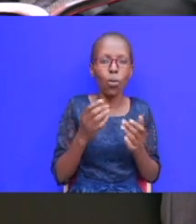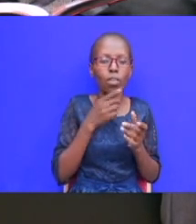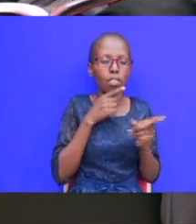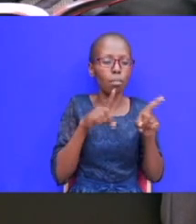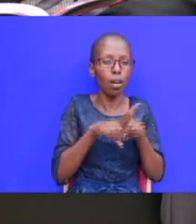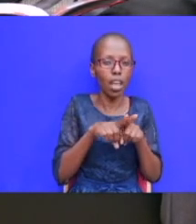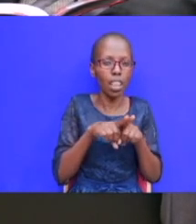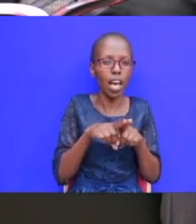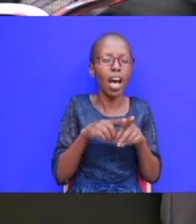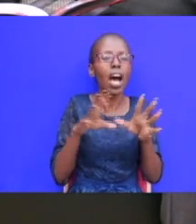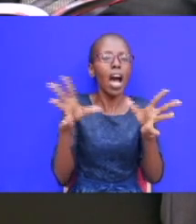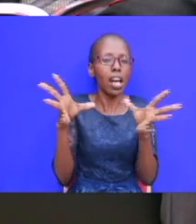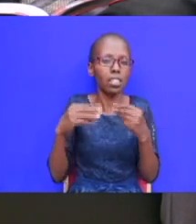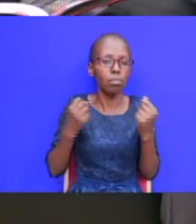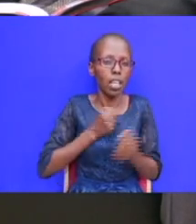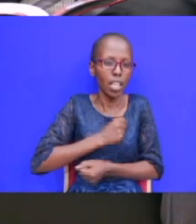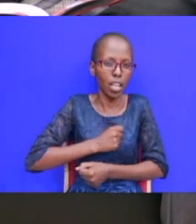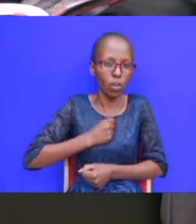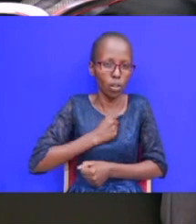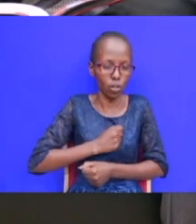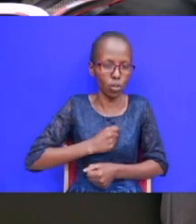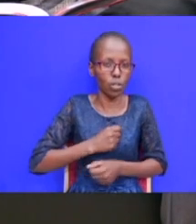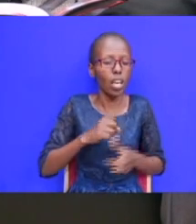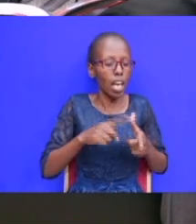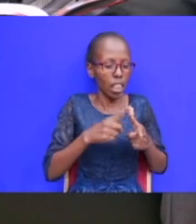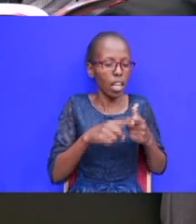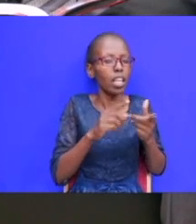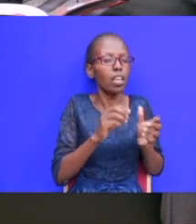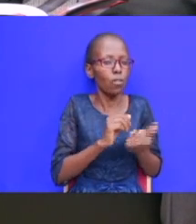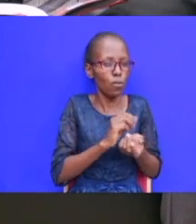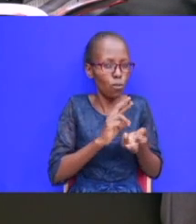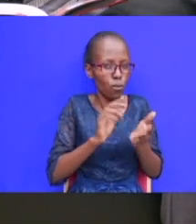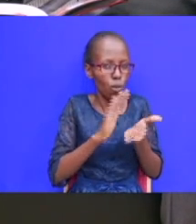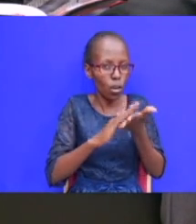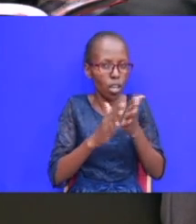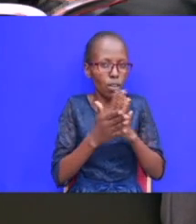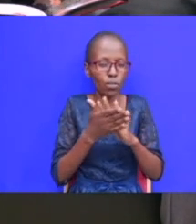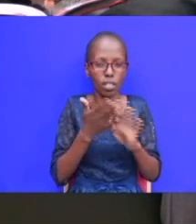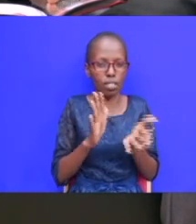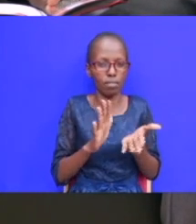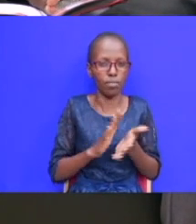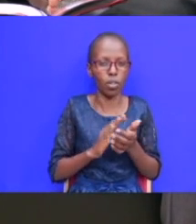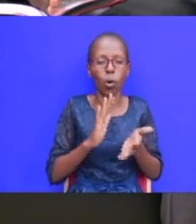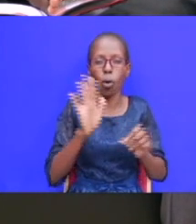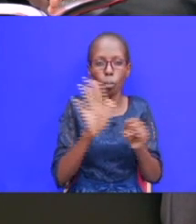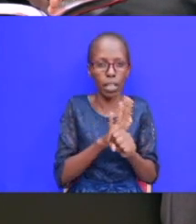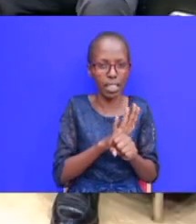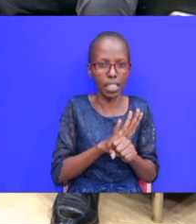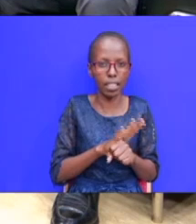reconciliation now and he forgives unconditionally just like so it is important to forgive